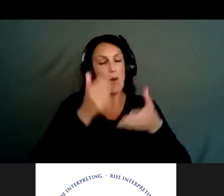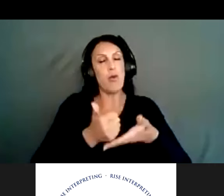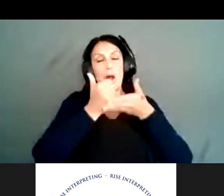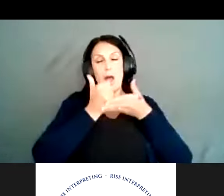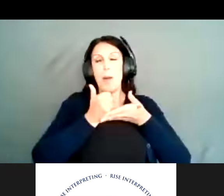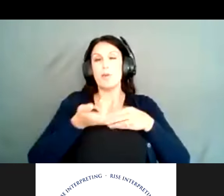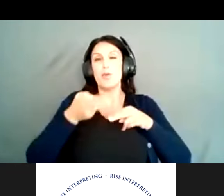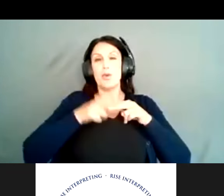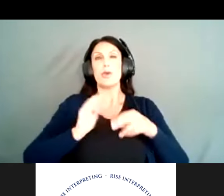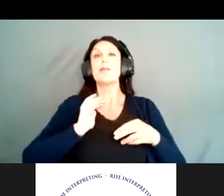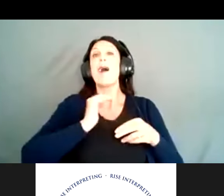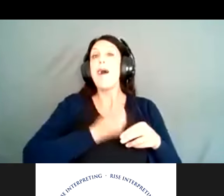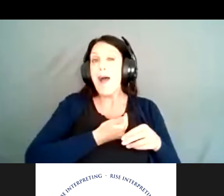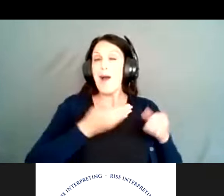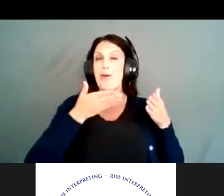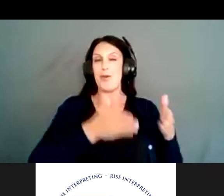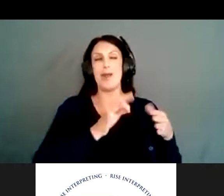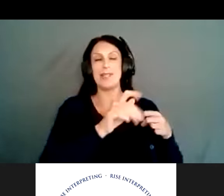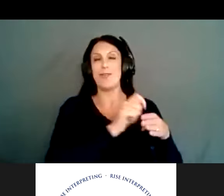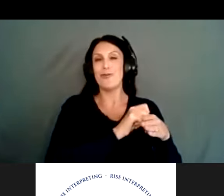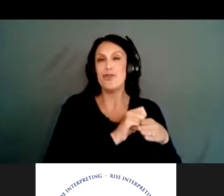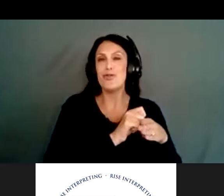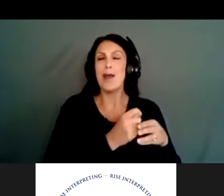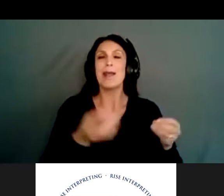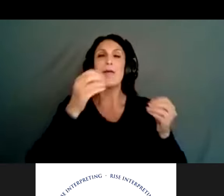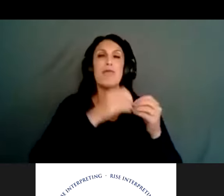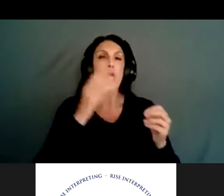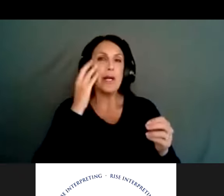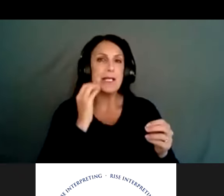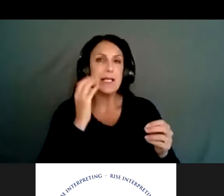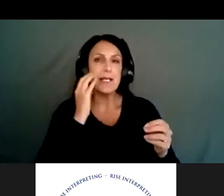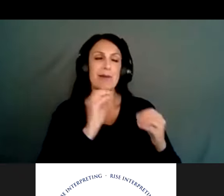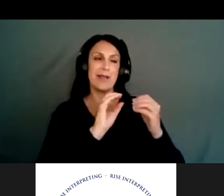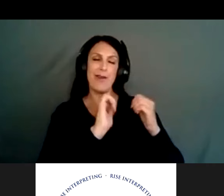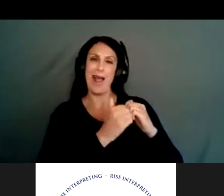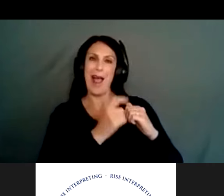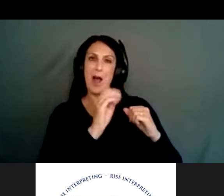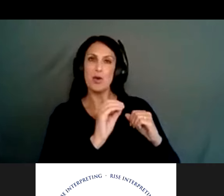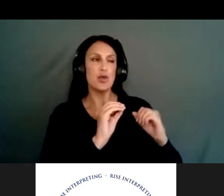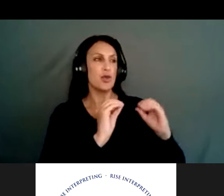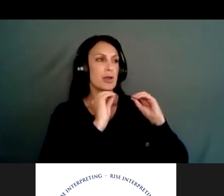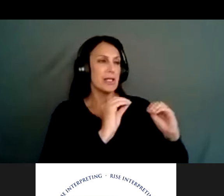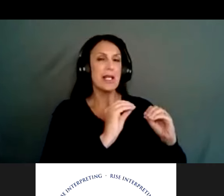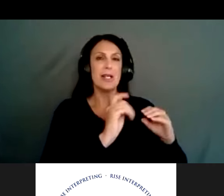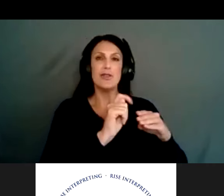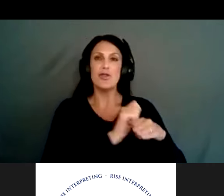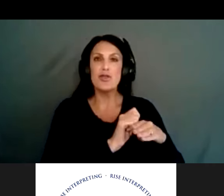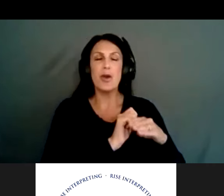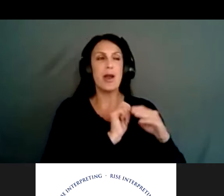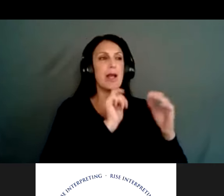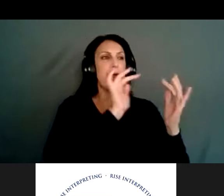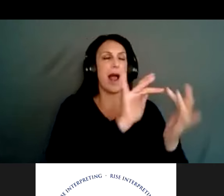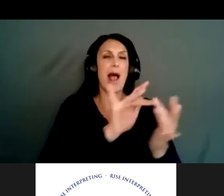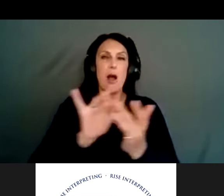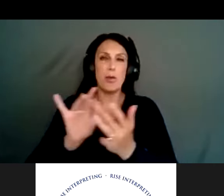increase our expertise and, and, um, increase our, our knowledge of how, of how to reach out to our communities. And, um,